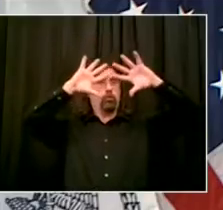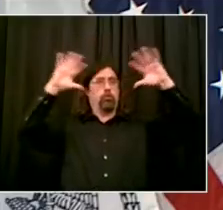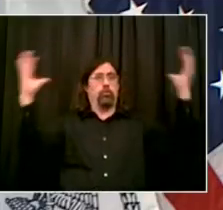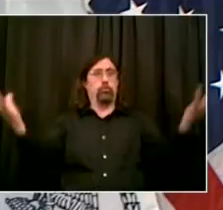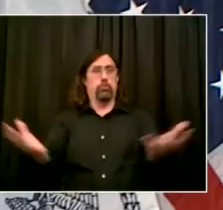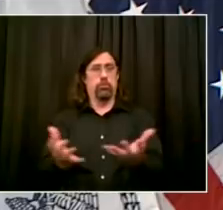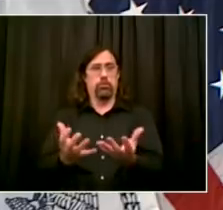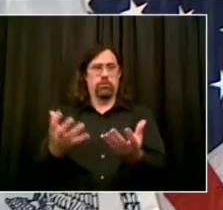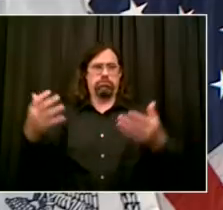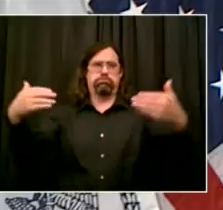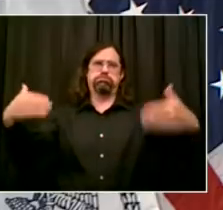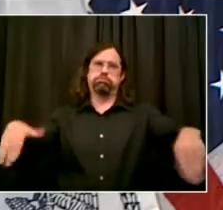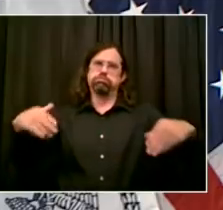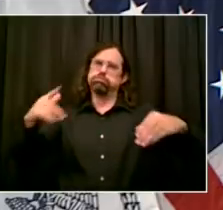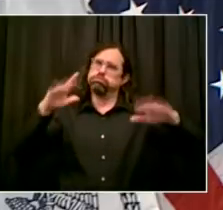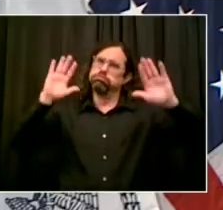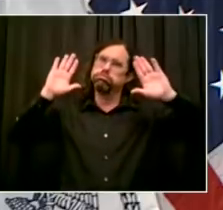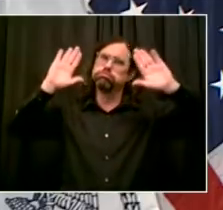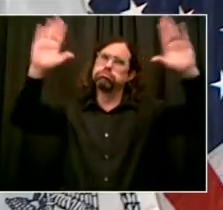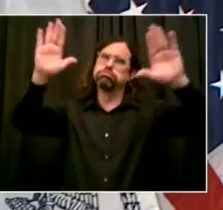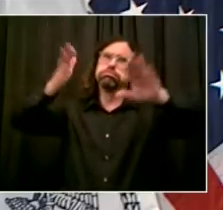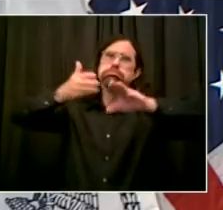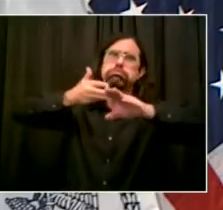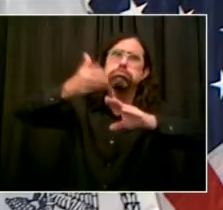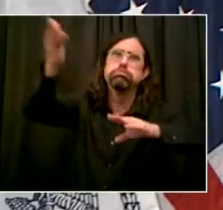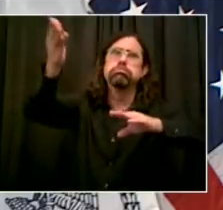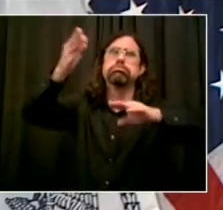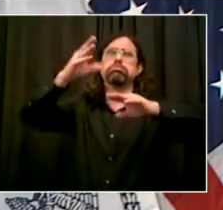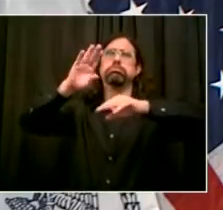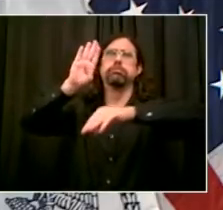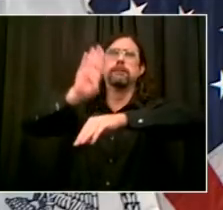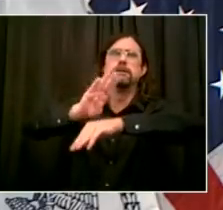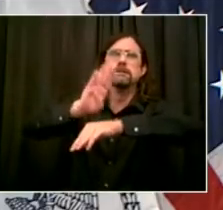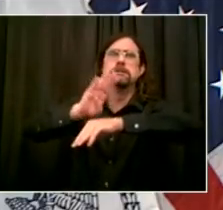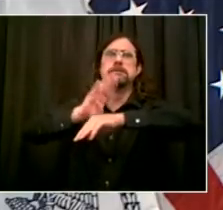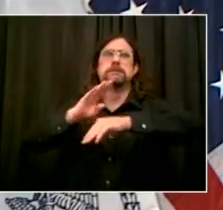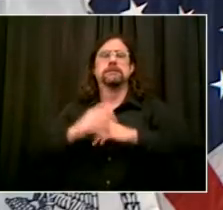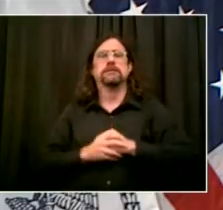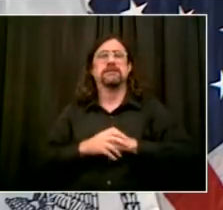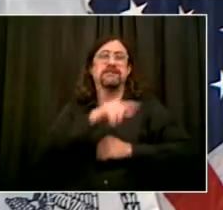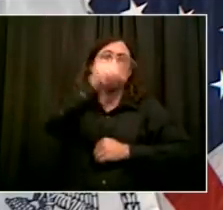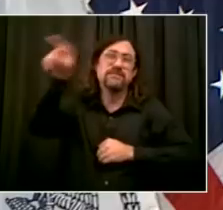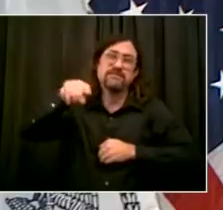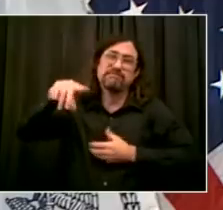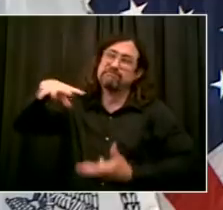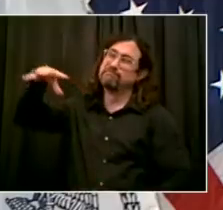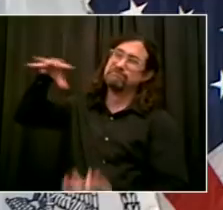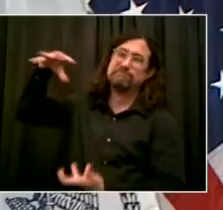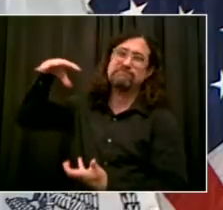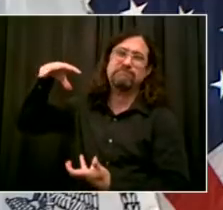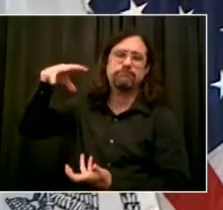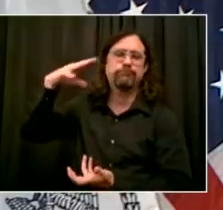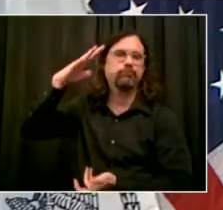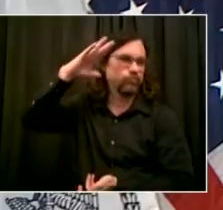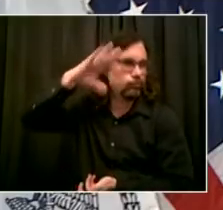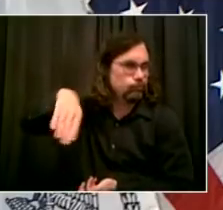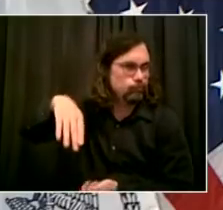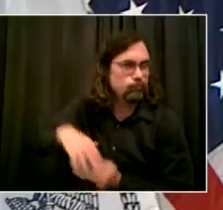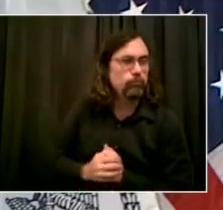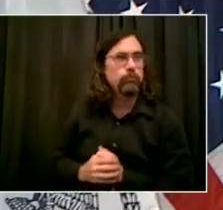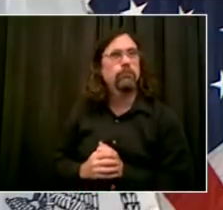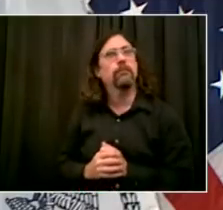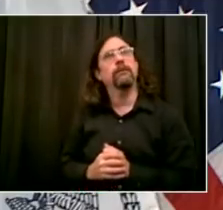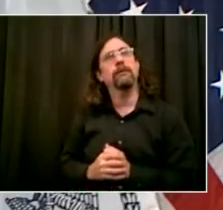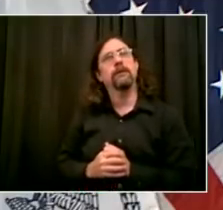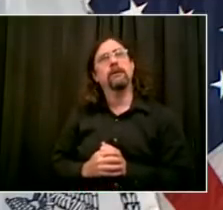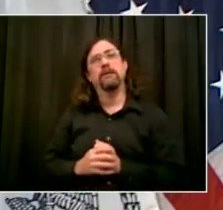Of course they should support the neighborhood right around them. And that's a neighborhood, you're right, that has gone through a lot over the years and deserves